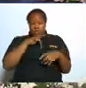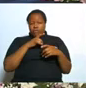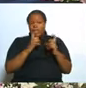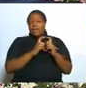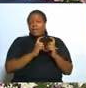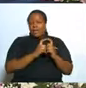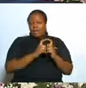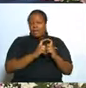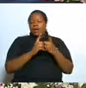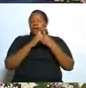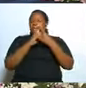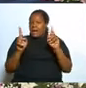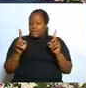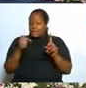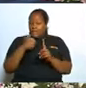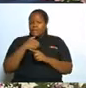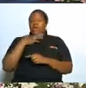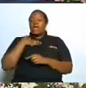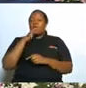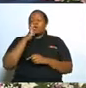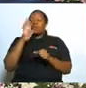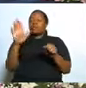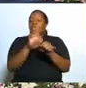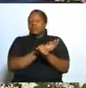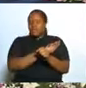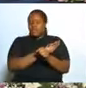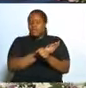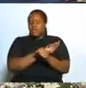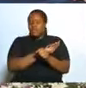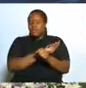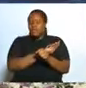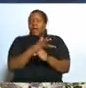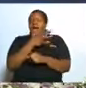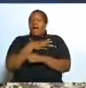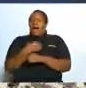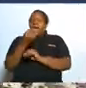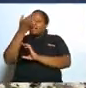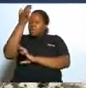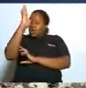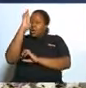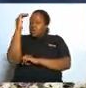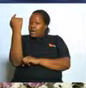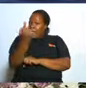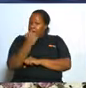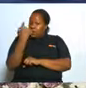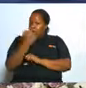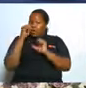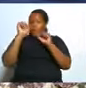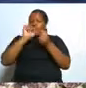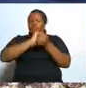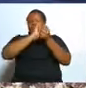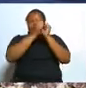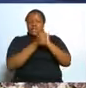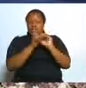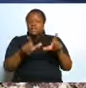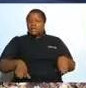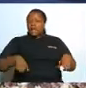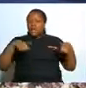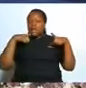filled hallelujah and it's the only one who can change the life